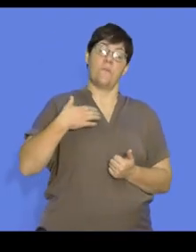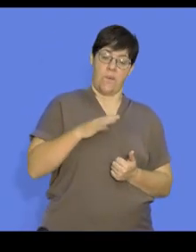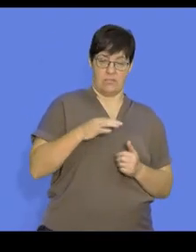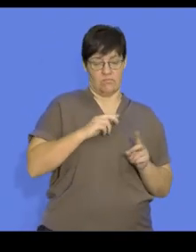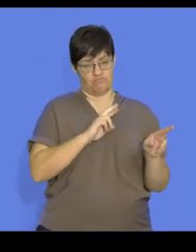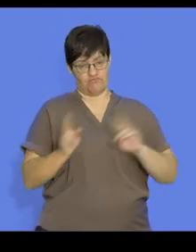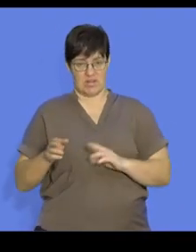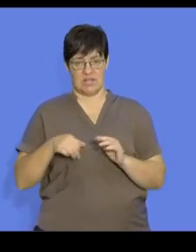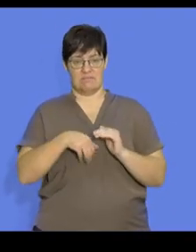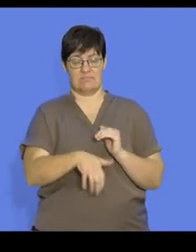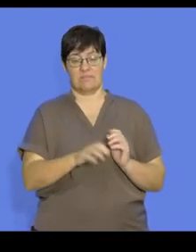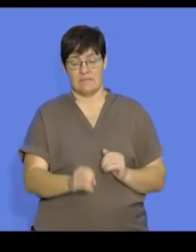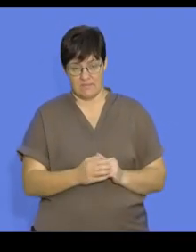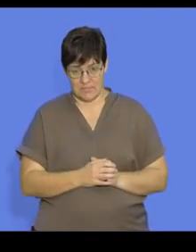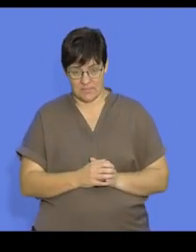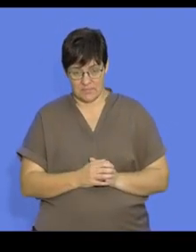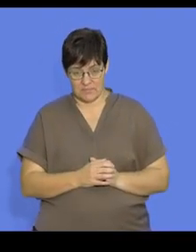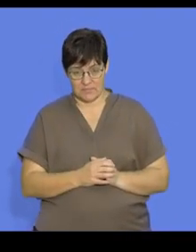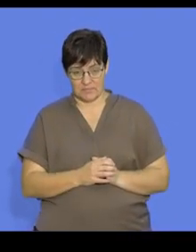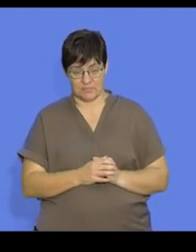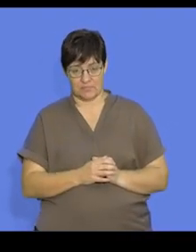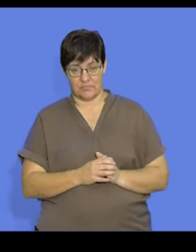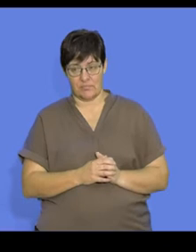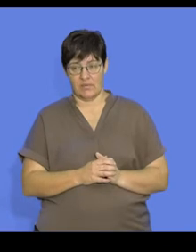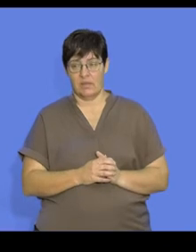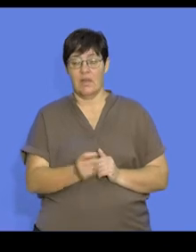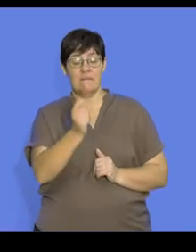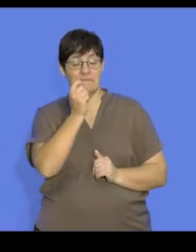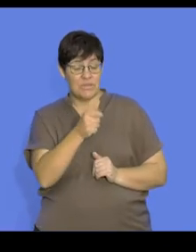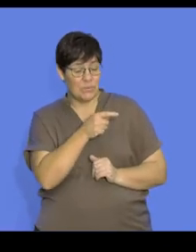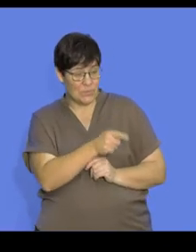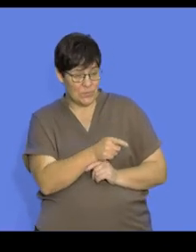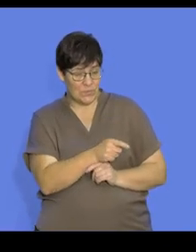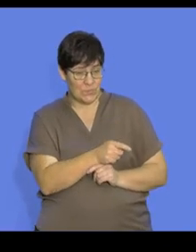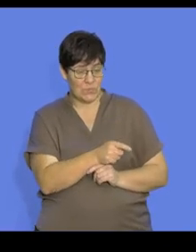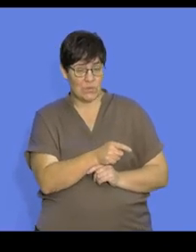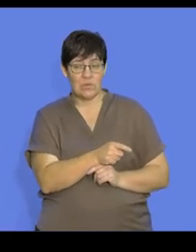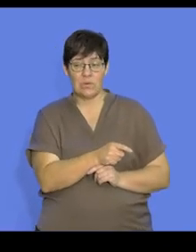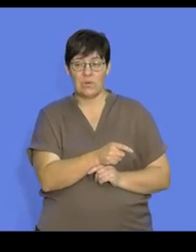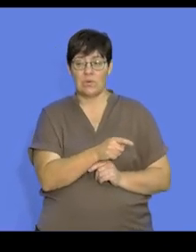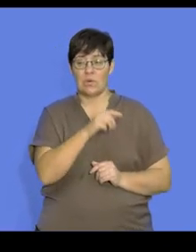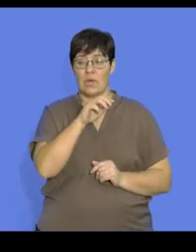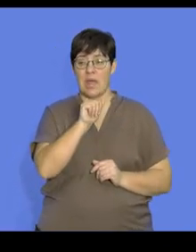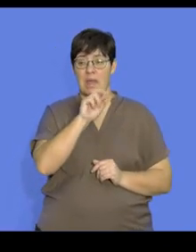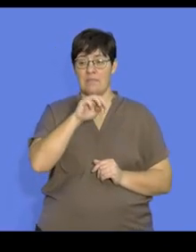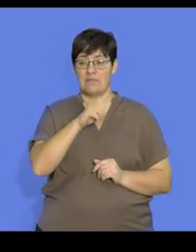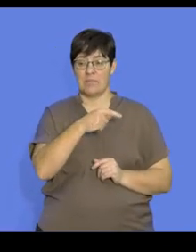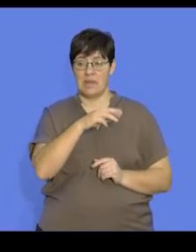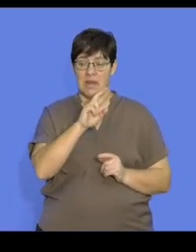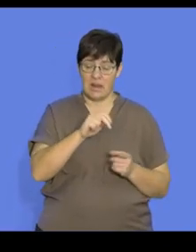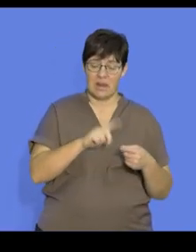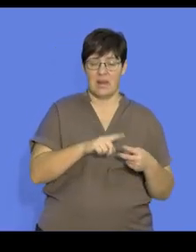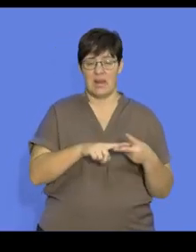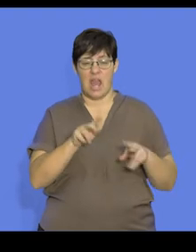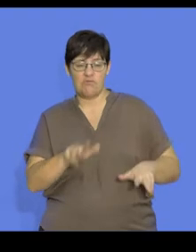for mating and reproduction. Very few amphibians and reptile species display any courtship